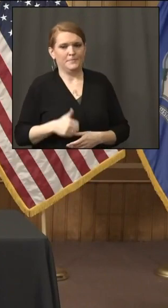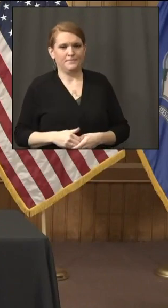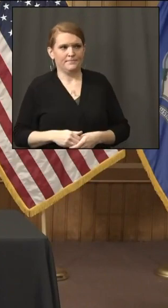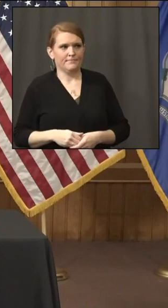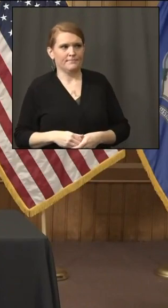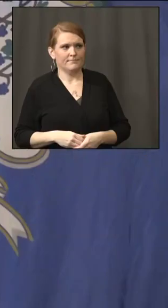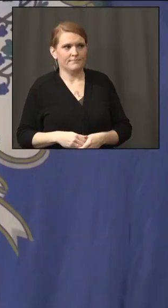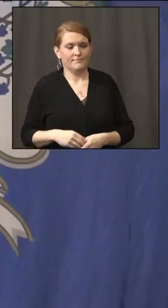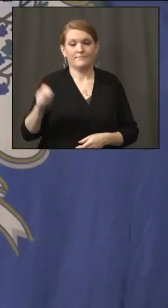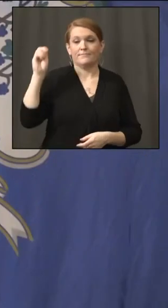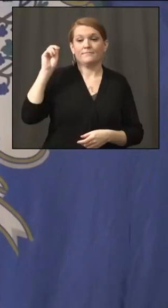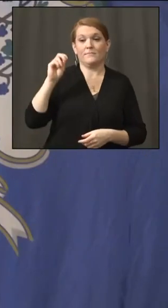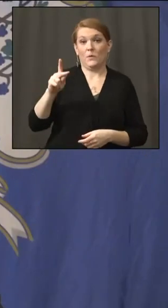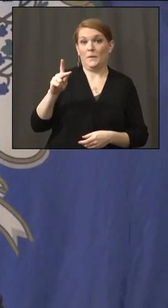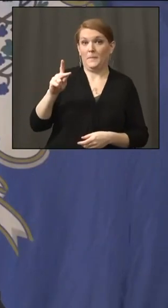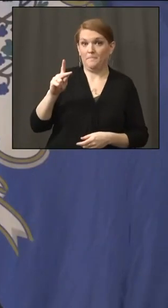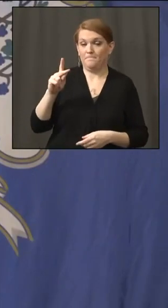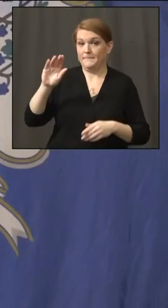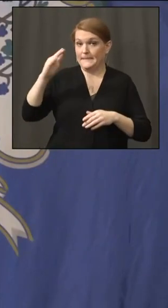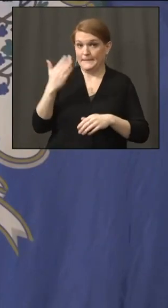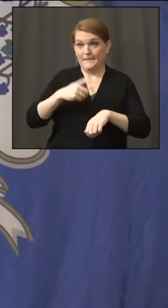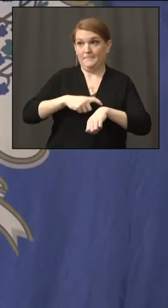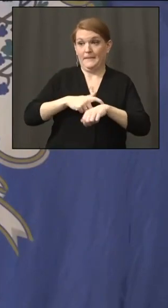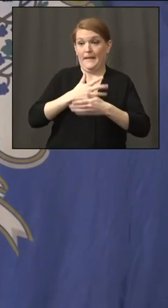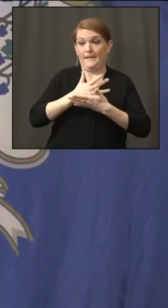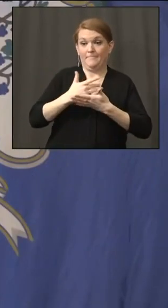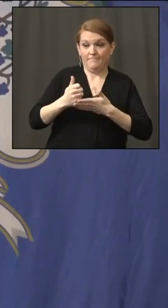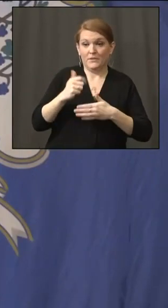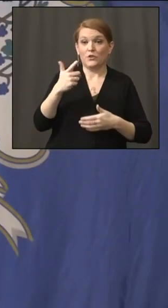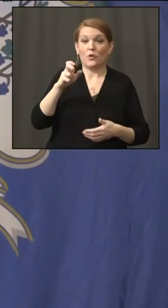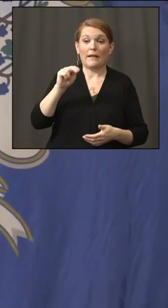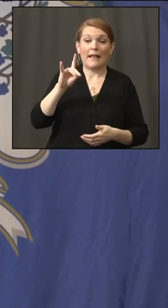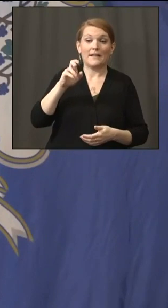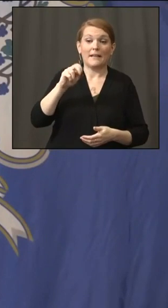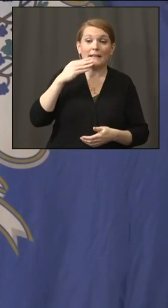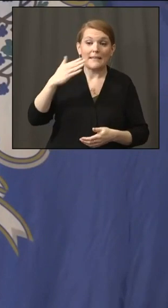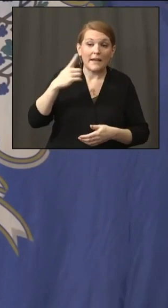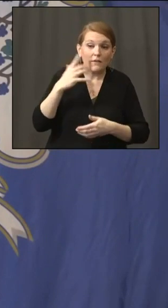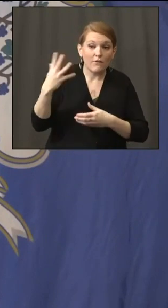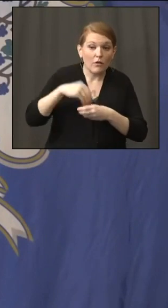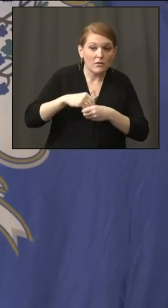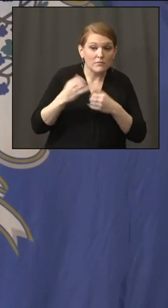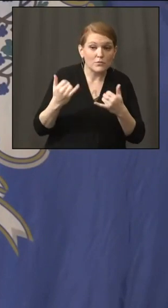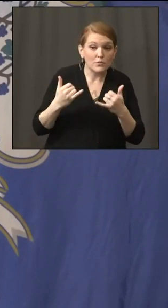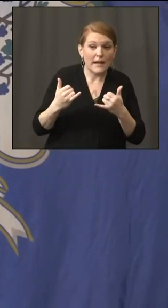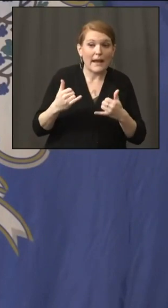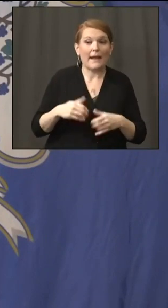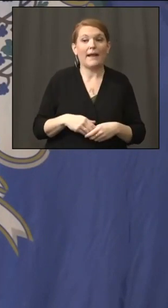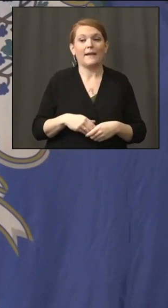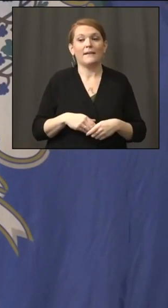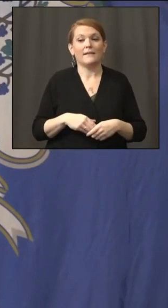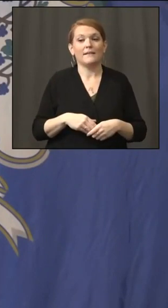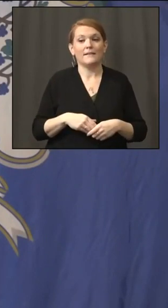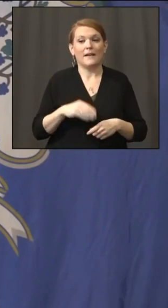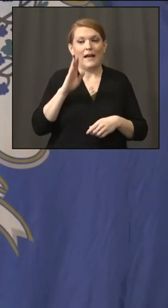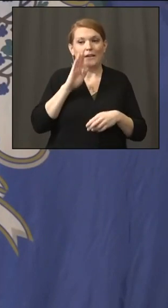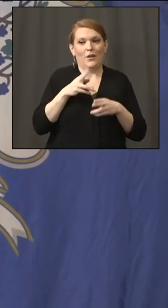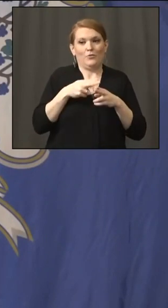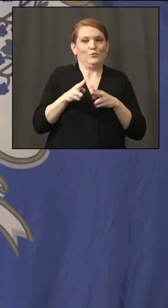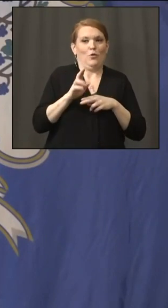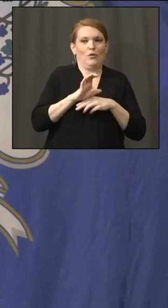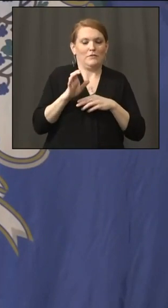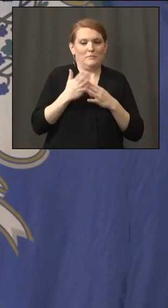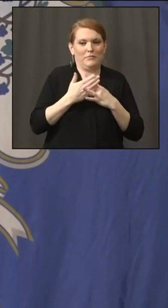Right. I'm getting the signal. Hey, Glendaline, thank you for joining us. You got a short Christmas break and you're going to be very